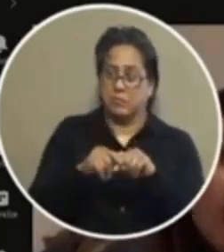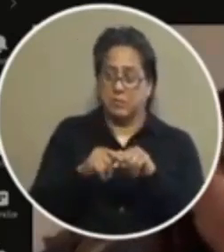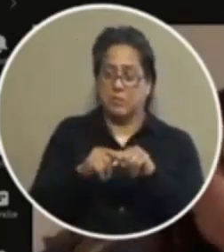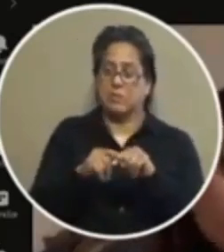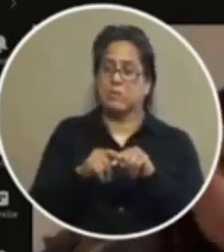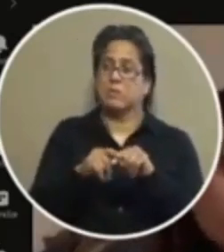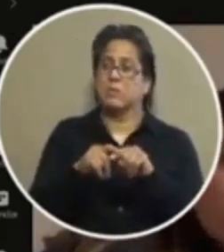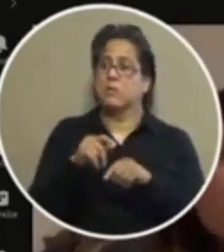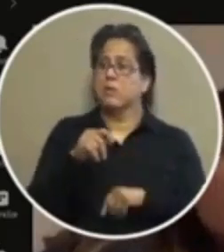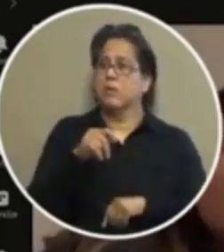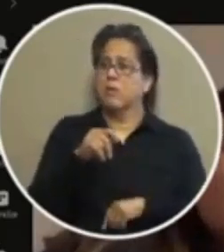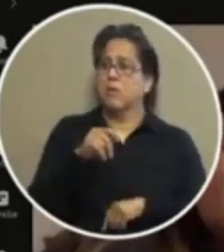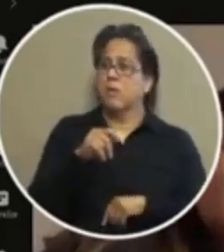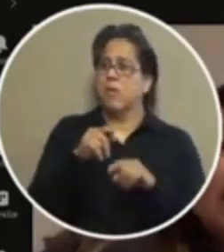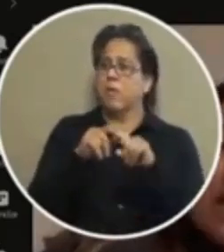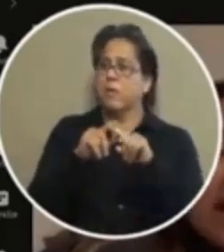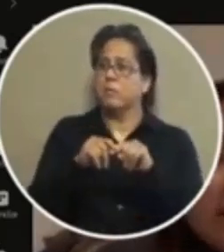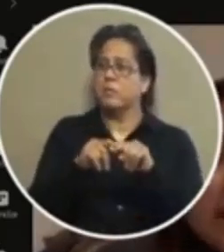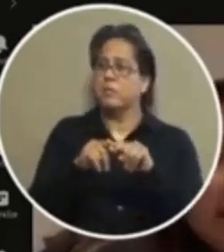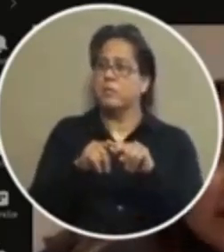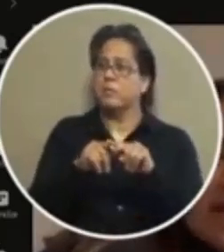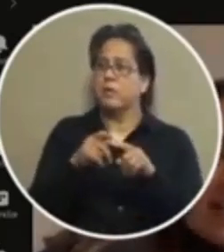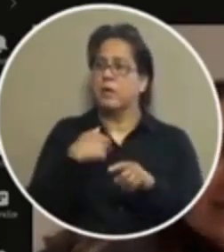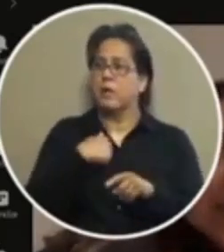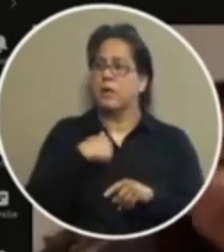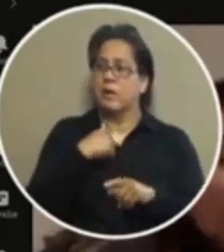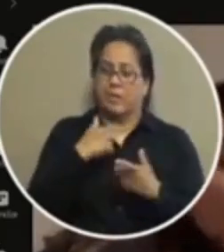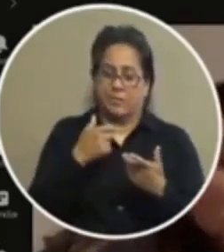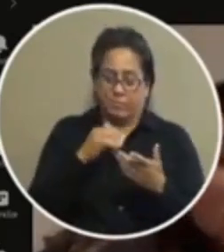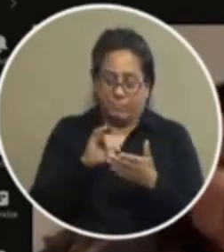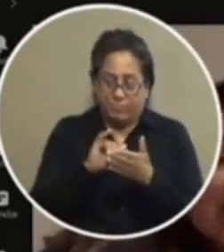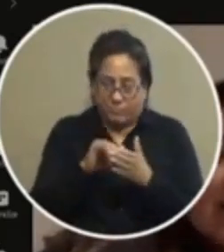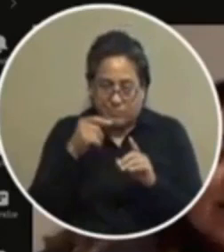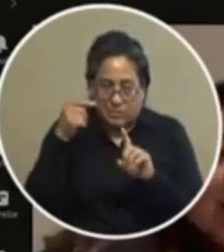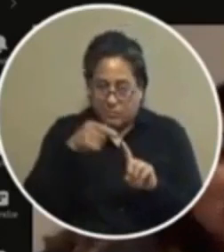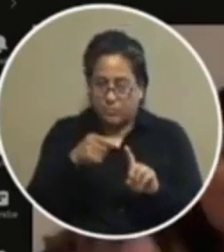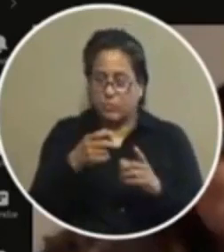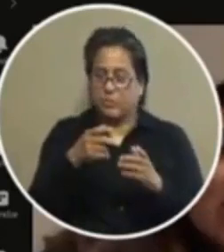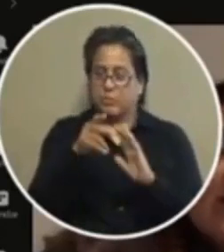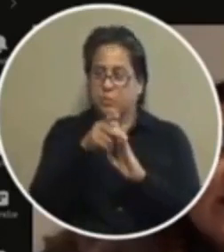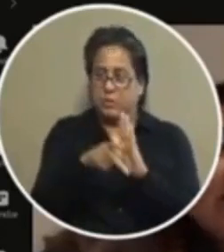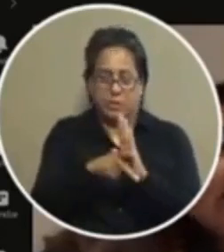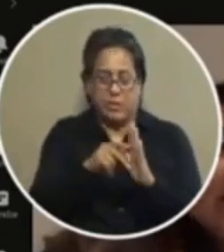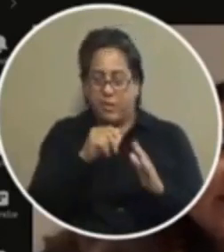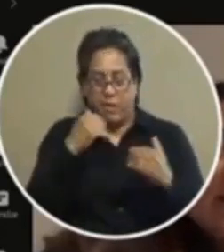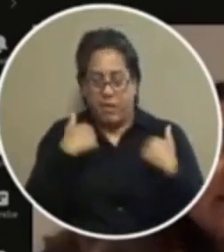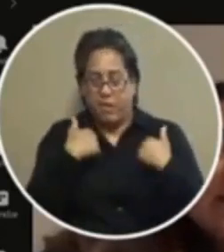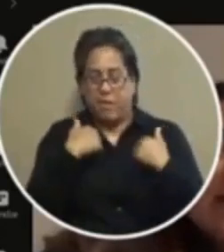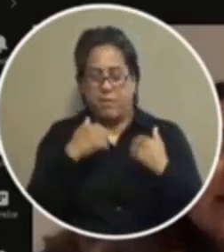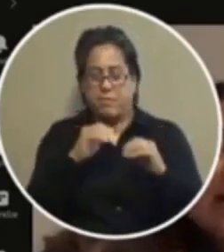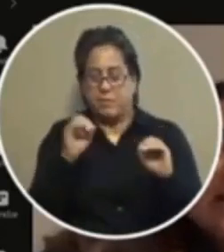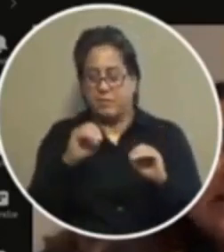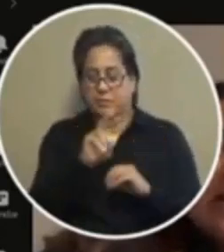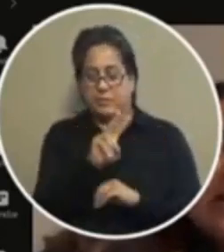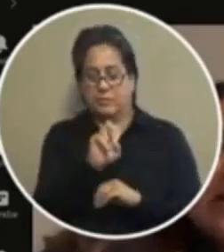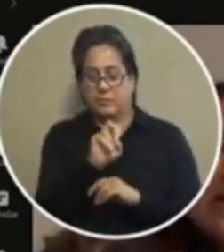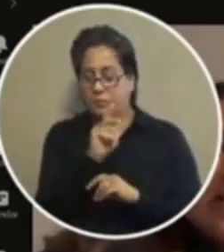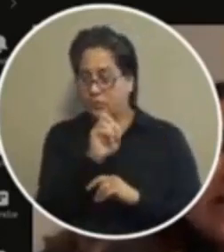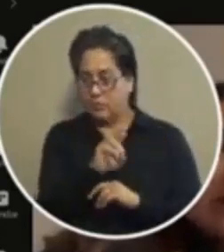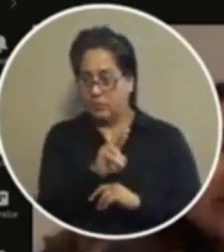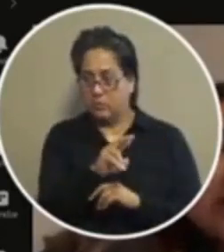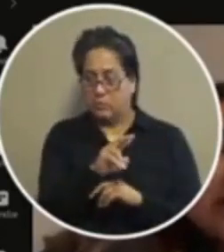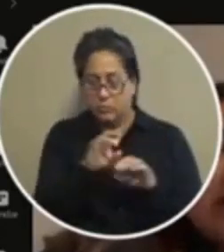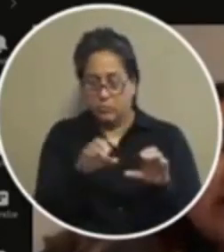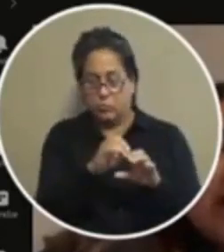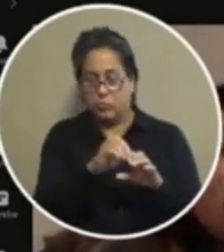vendor at a cost um and and i'm not and that's the point about this policy is that you don't have a cost for vendors to to